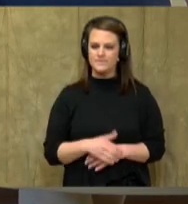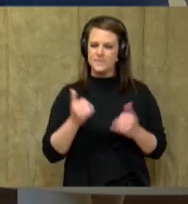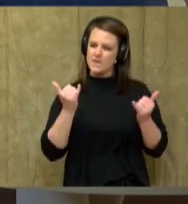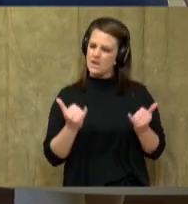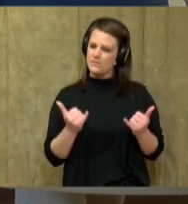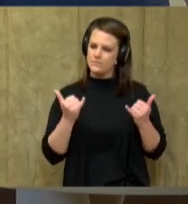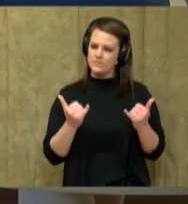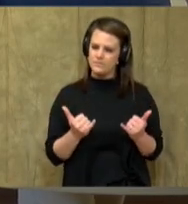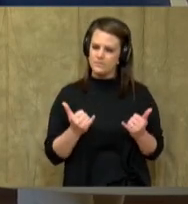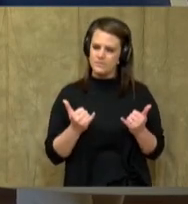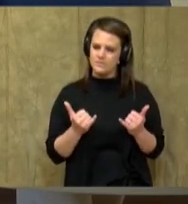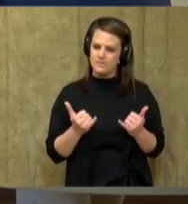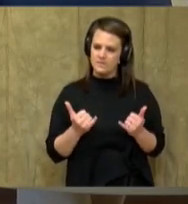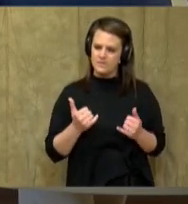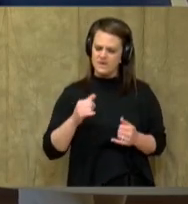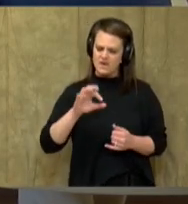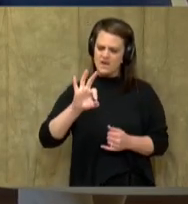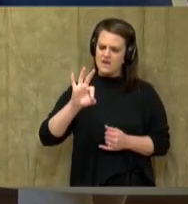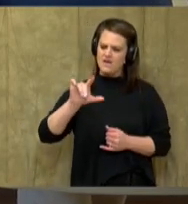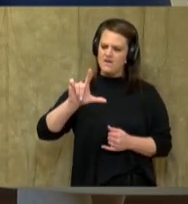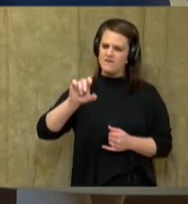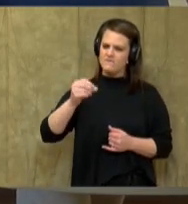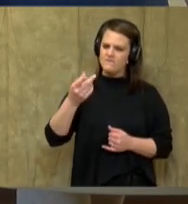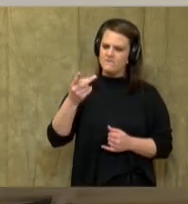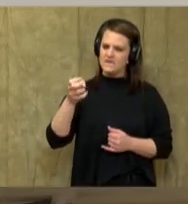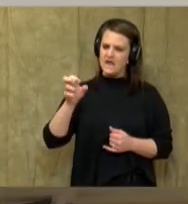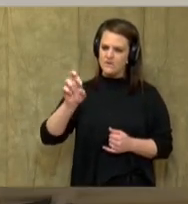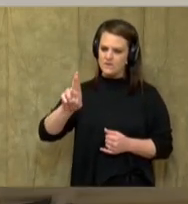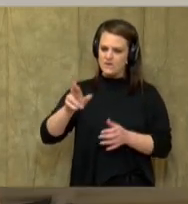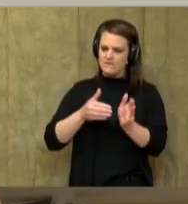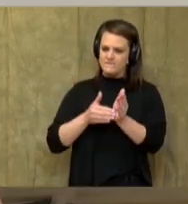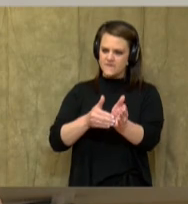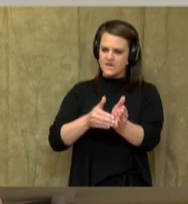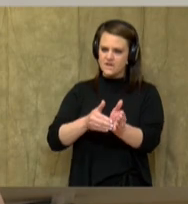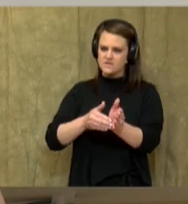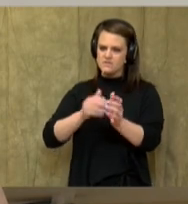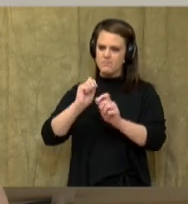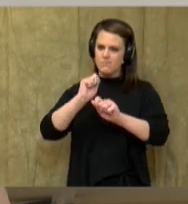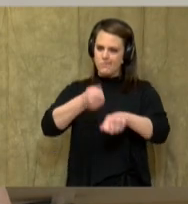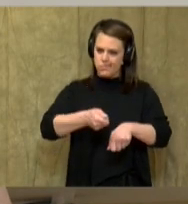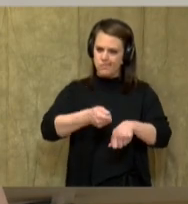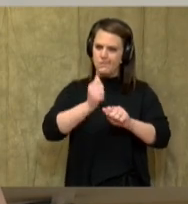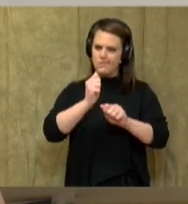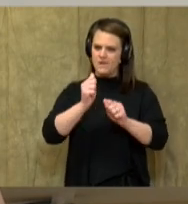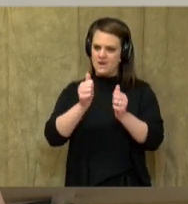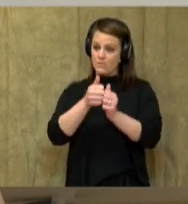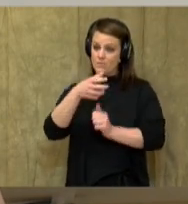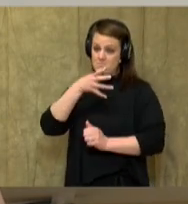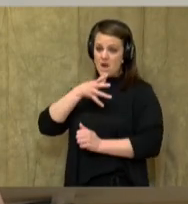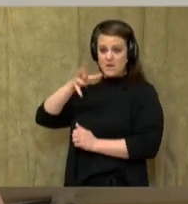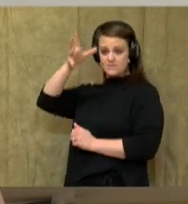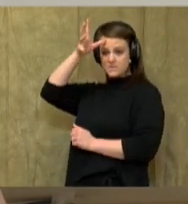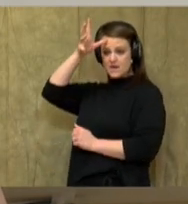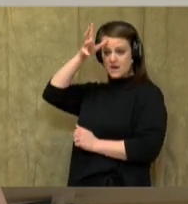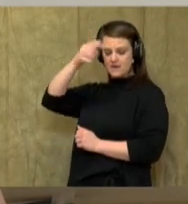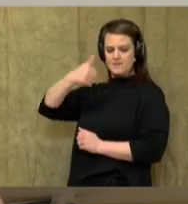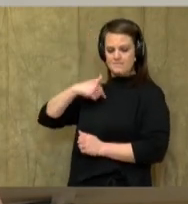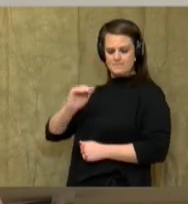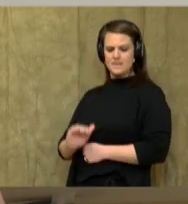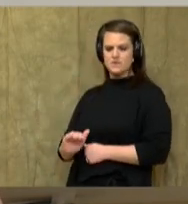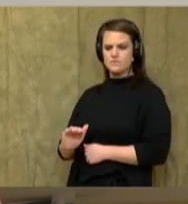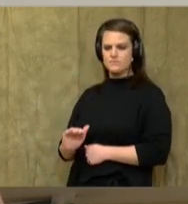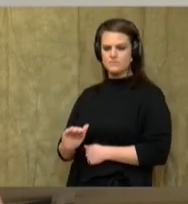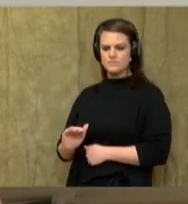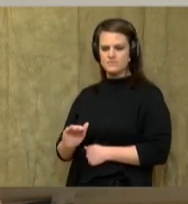Now I've been flounder fishing in the water with my mom and my dad when I was a little